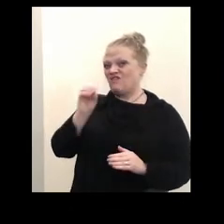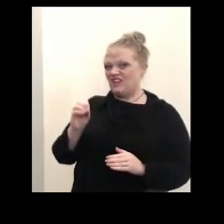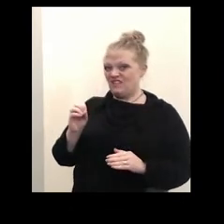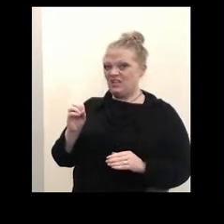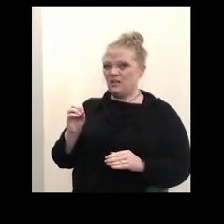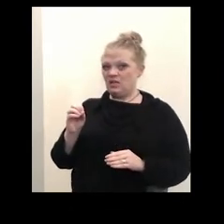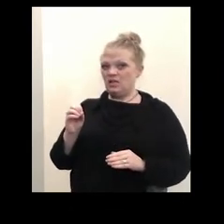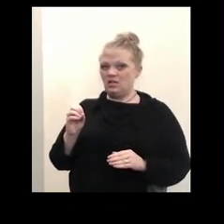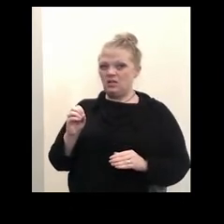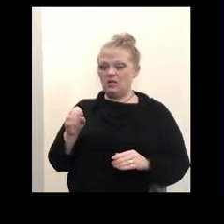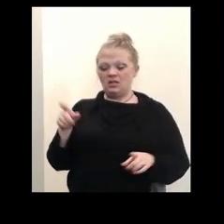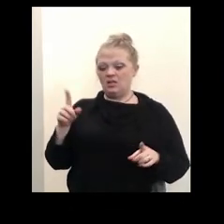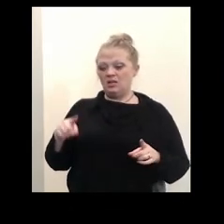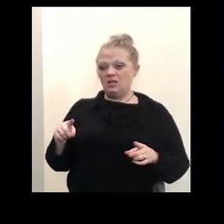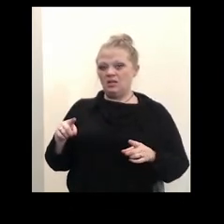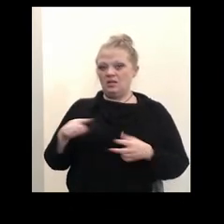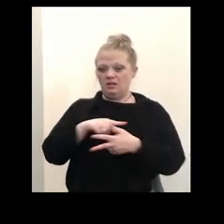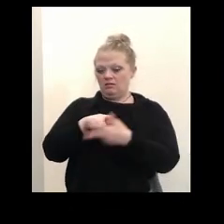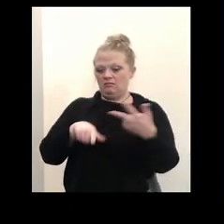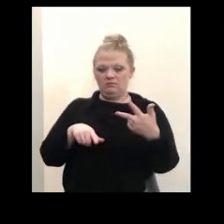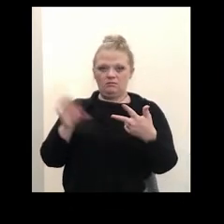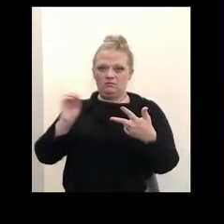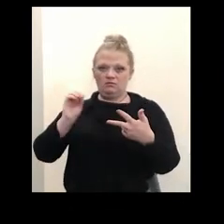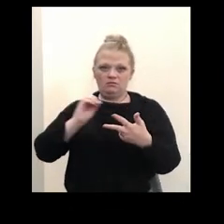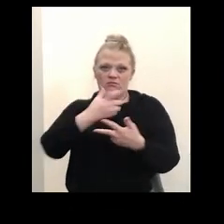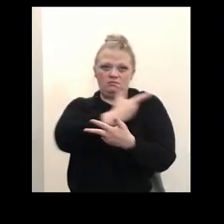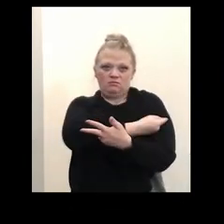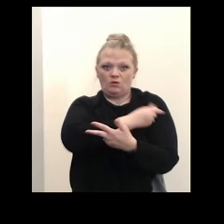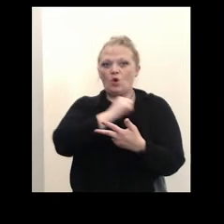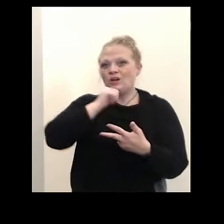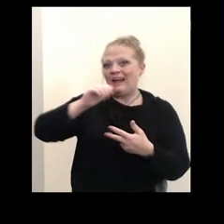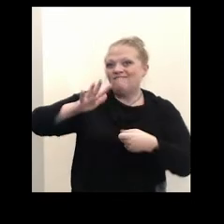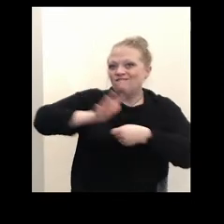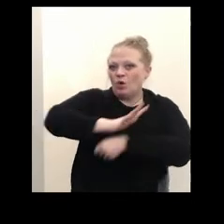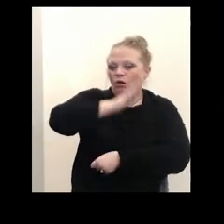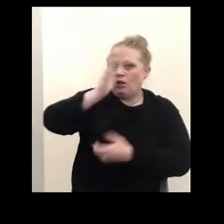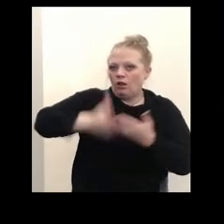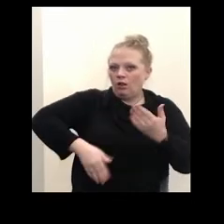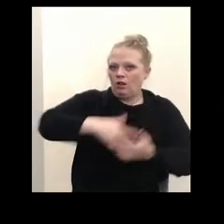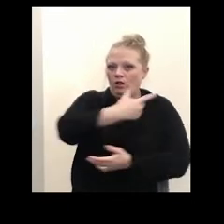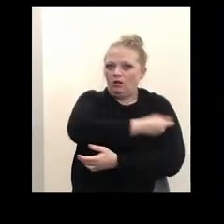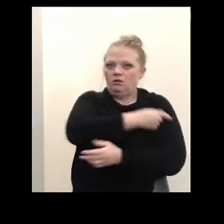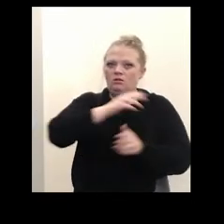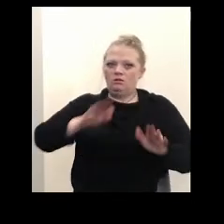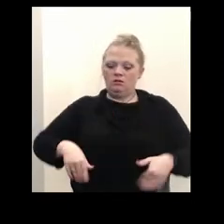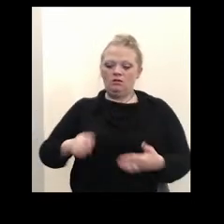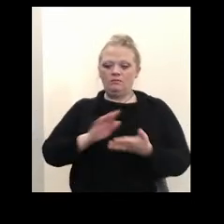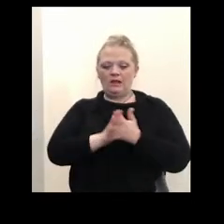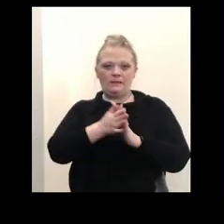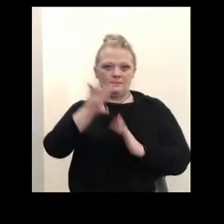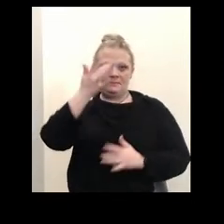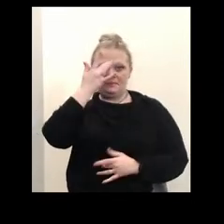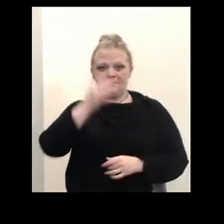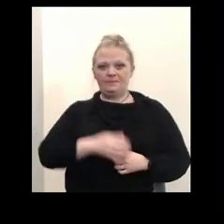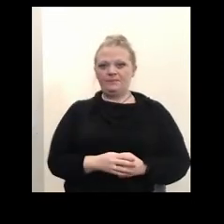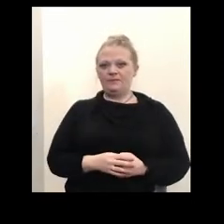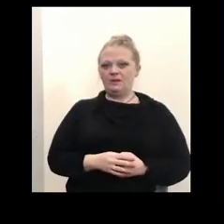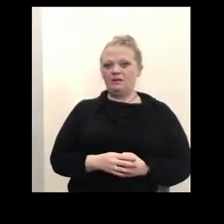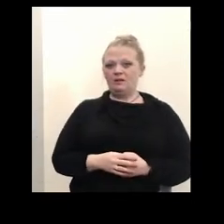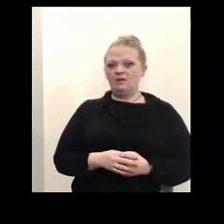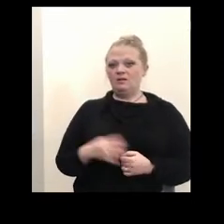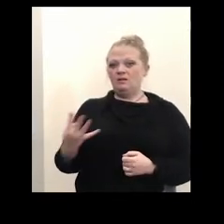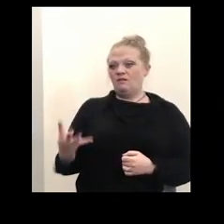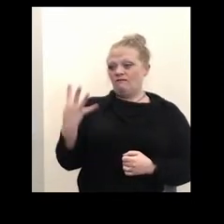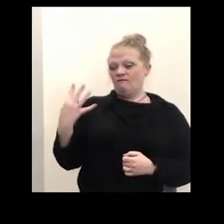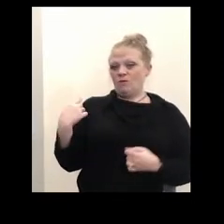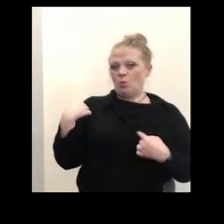confirm that all were not fully vaccinated at the time that they caught the illness. And for Erie County COVID-19 deaths since July of